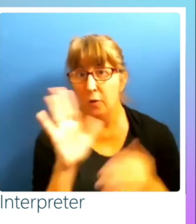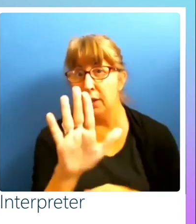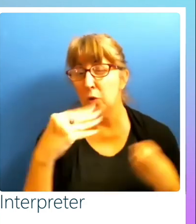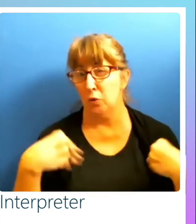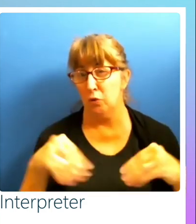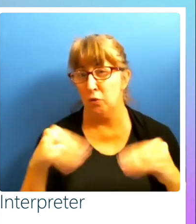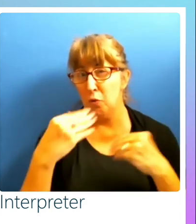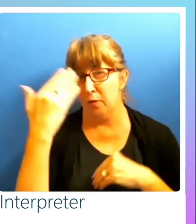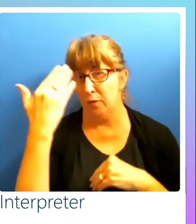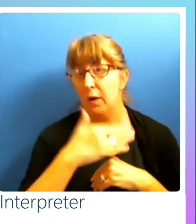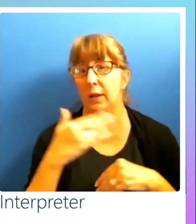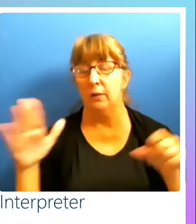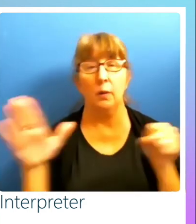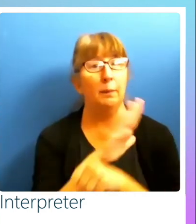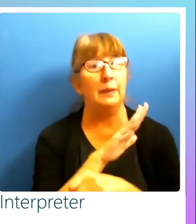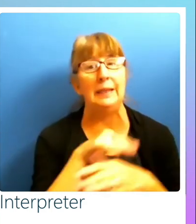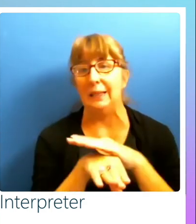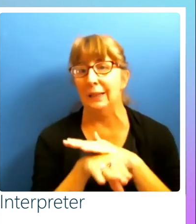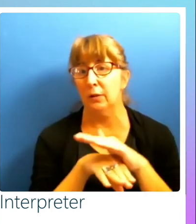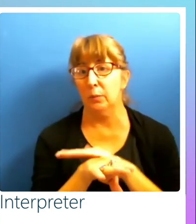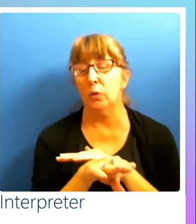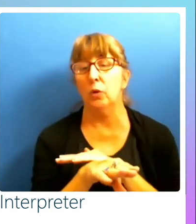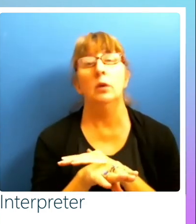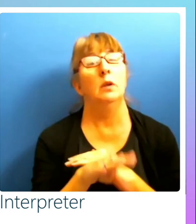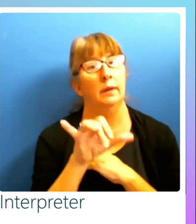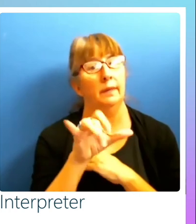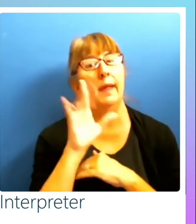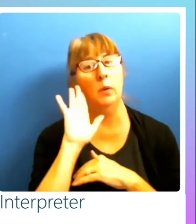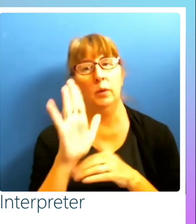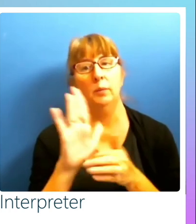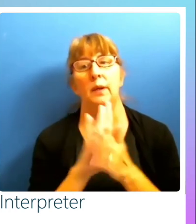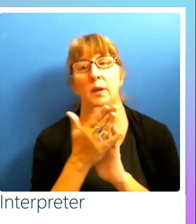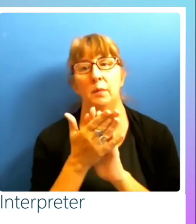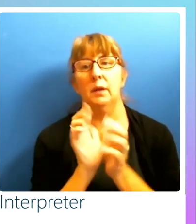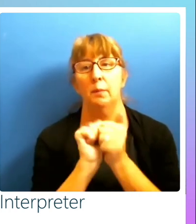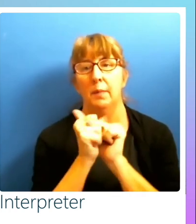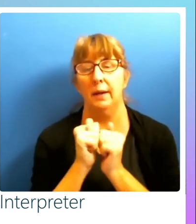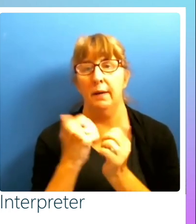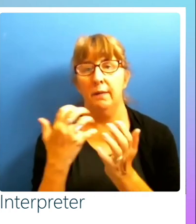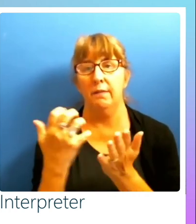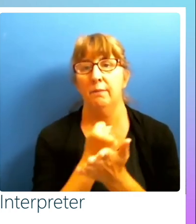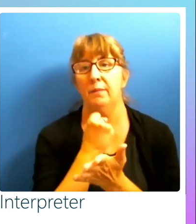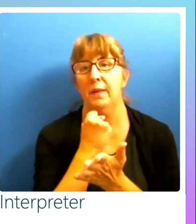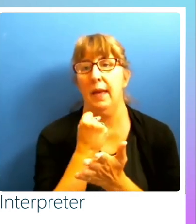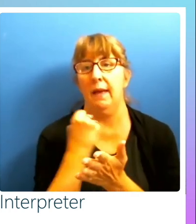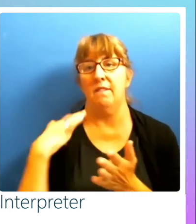completely accessible is, is going to become a competitive advantage if it isn't already.